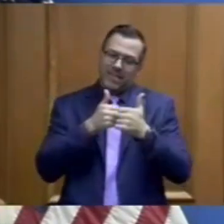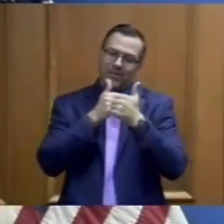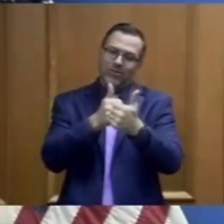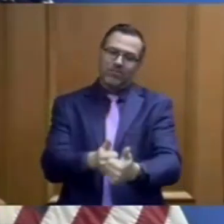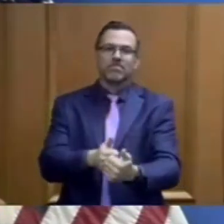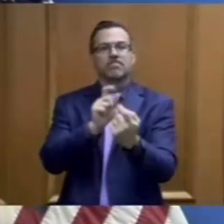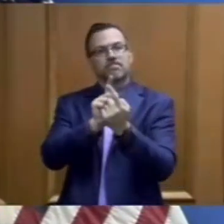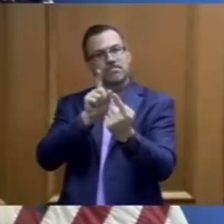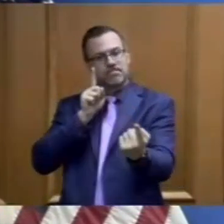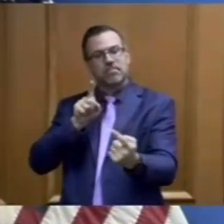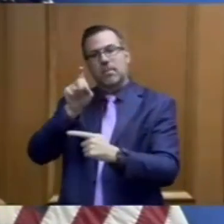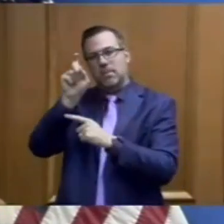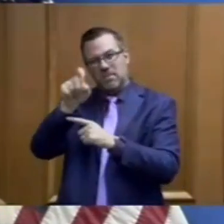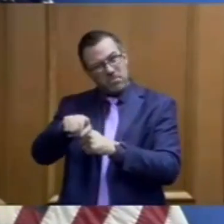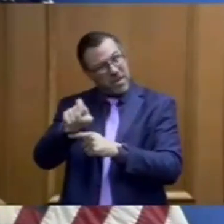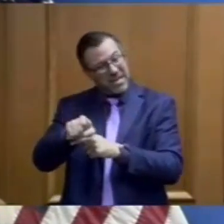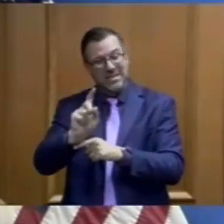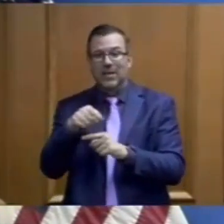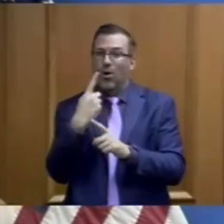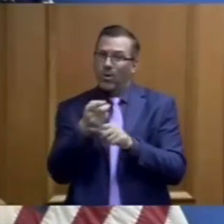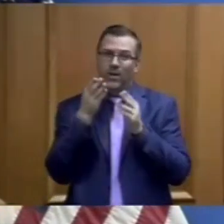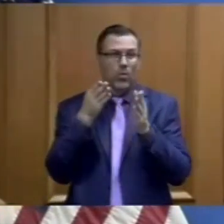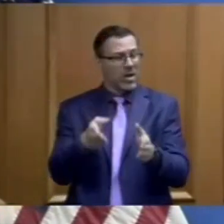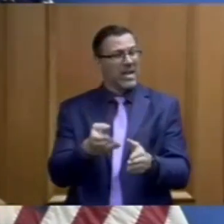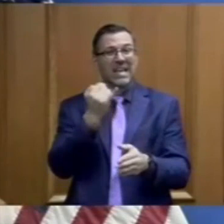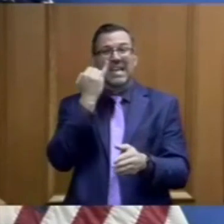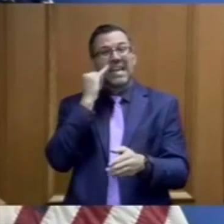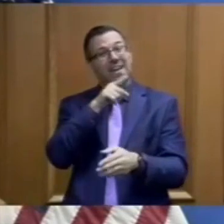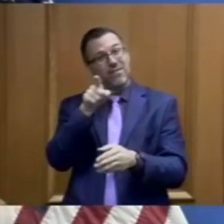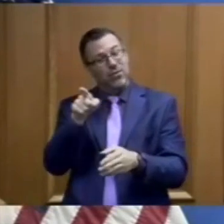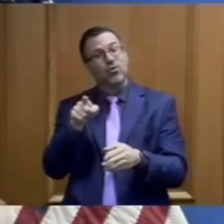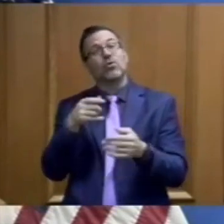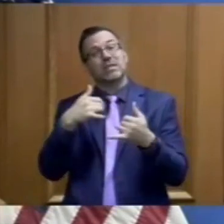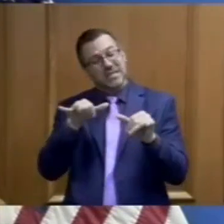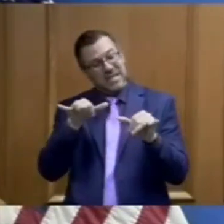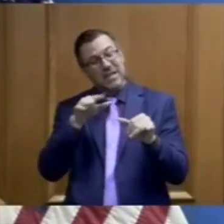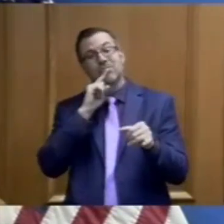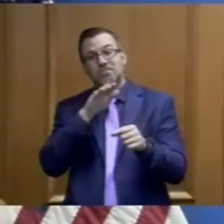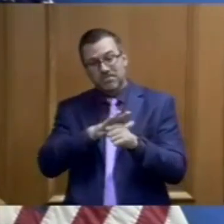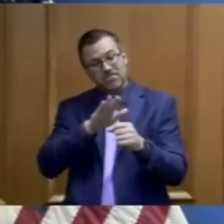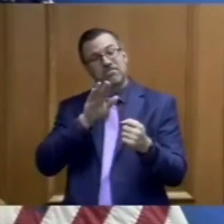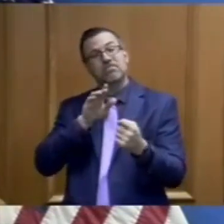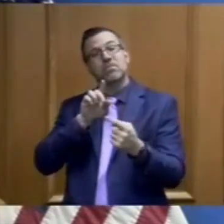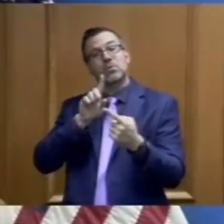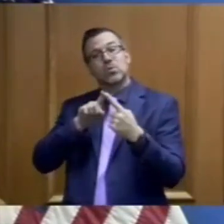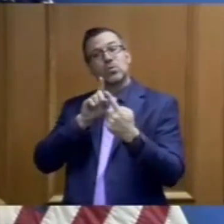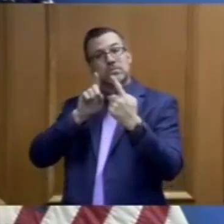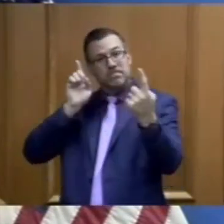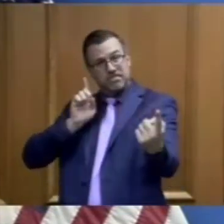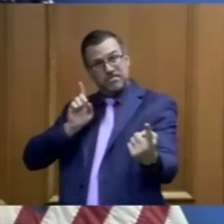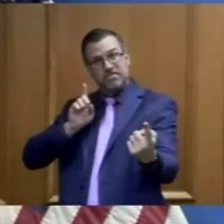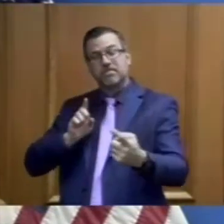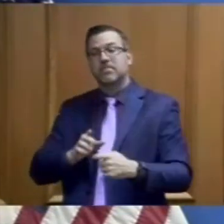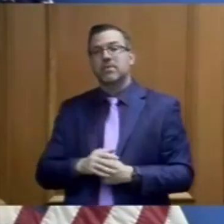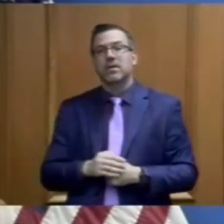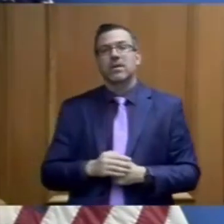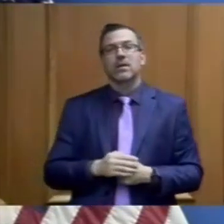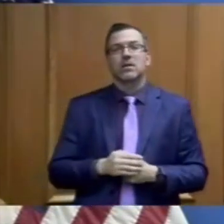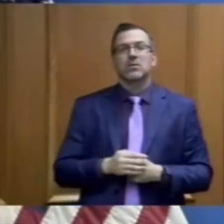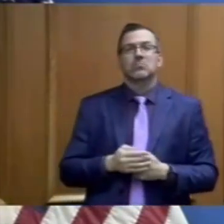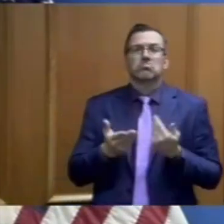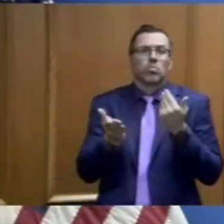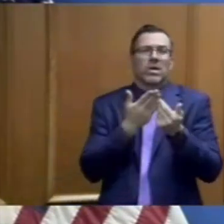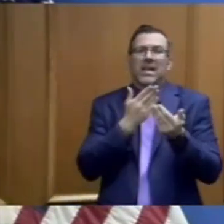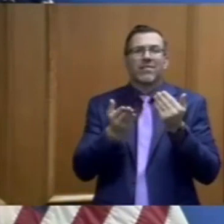into the community. But the only way to do that is if Tennesseans remain committed to social distancing. In whatever activity